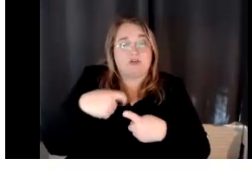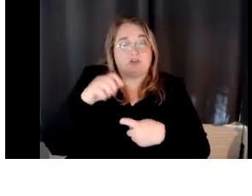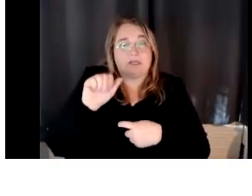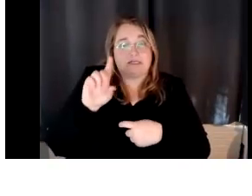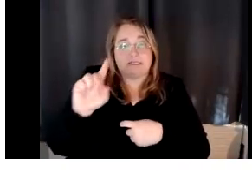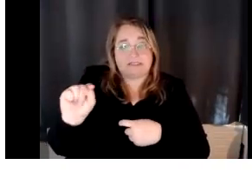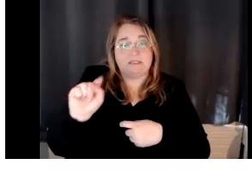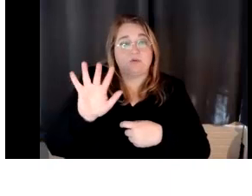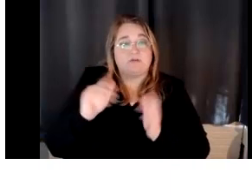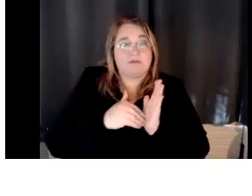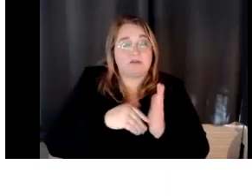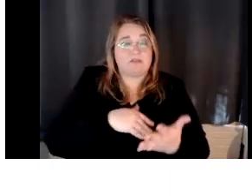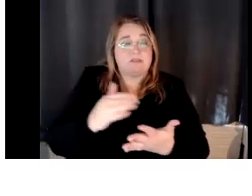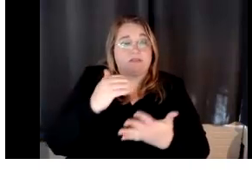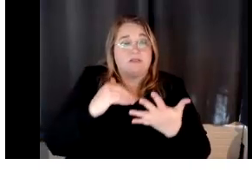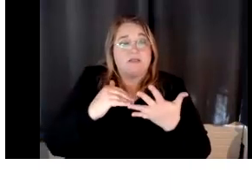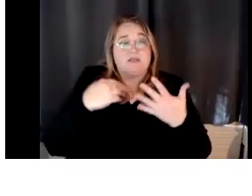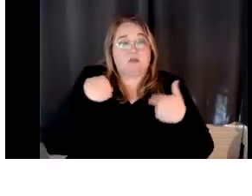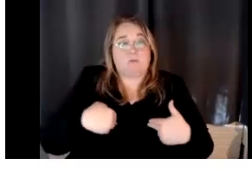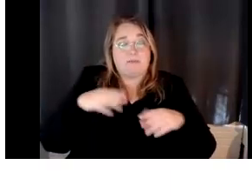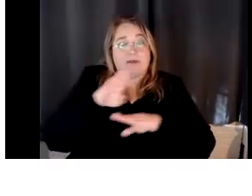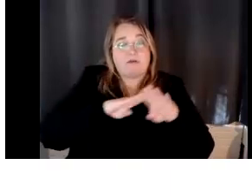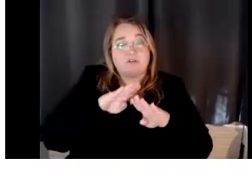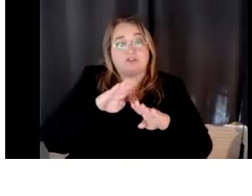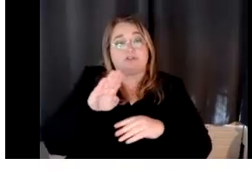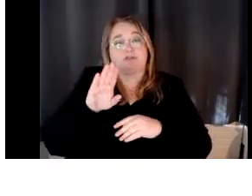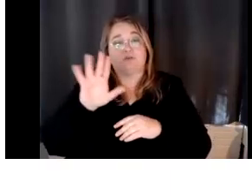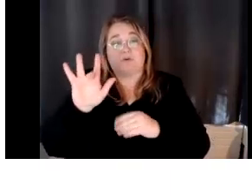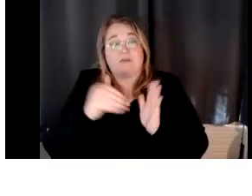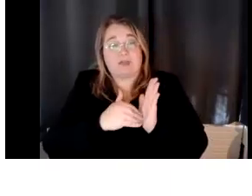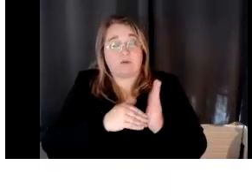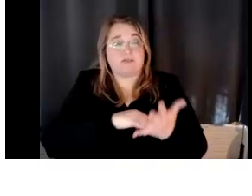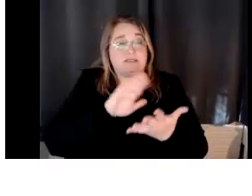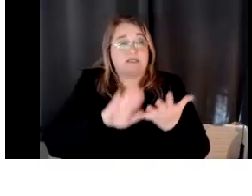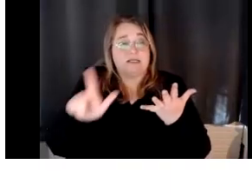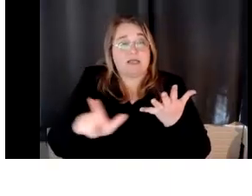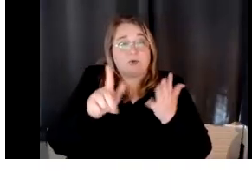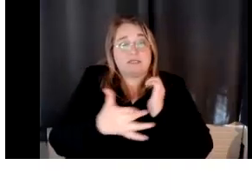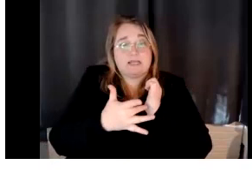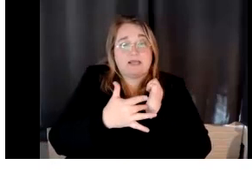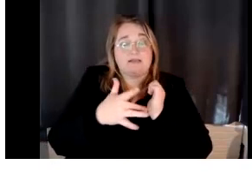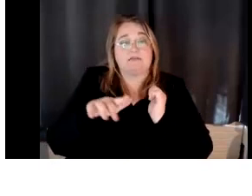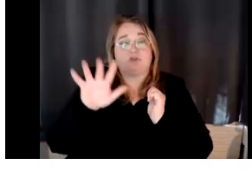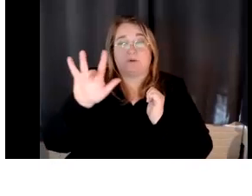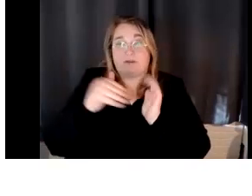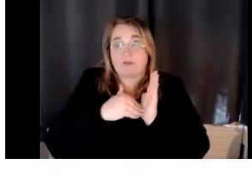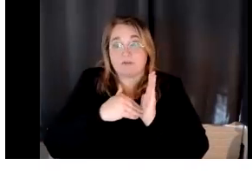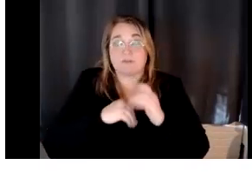$25,000 human biology, I mean, $25,000 library tech, uh, $25,000. Now,